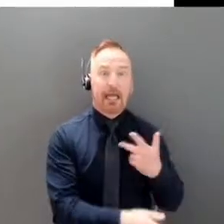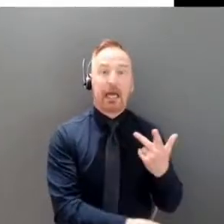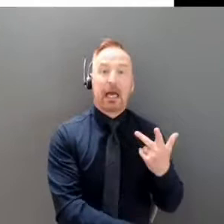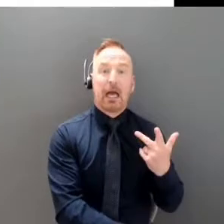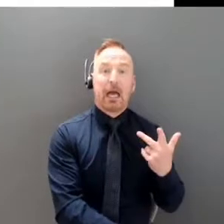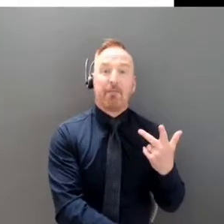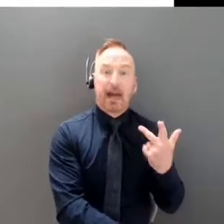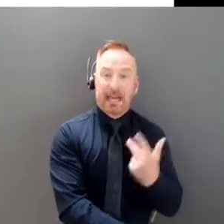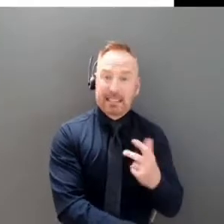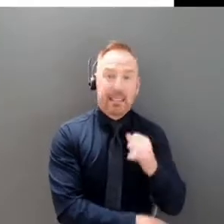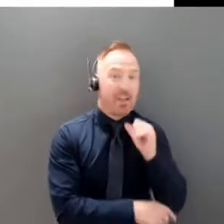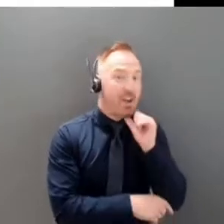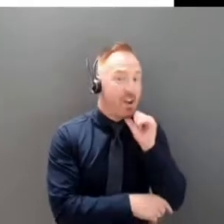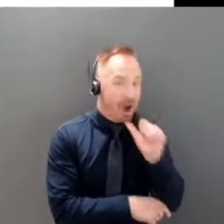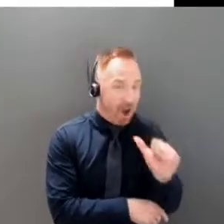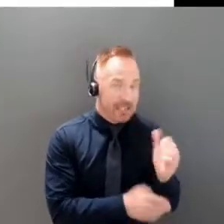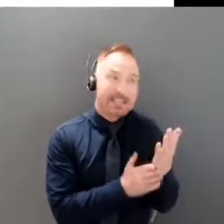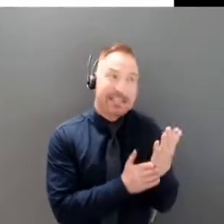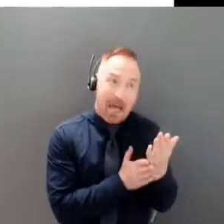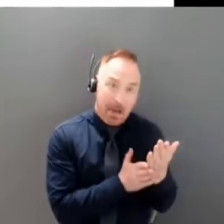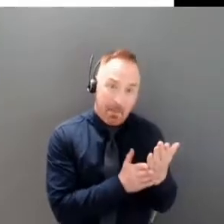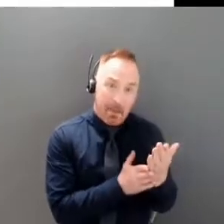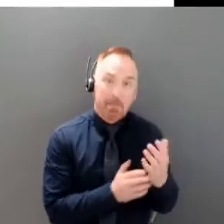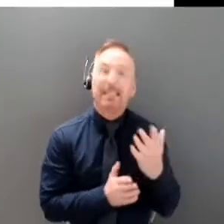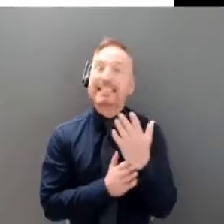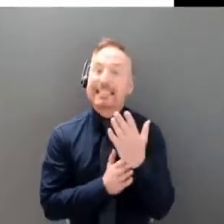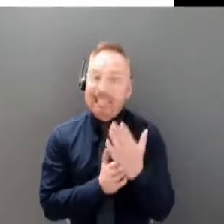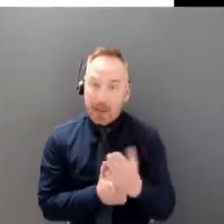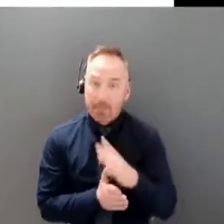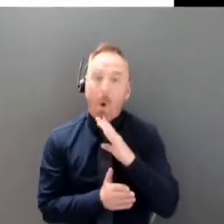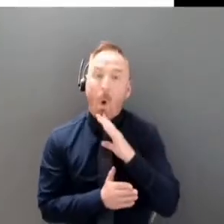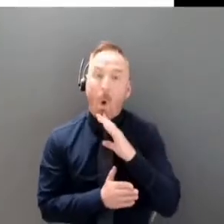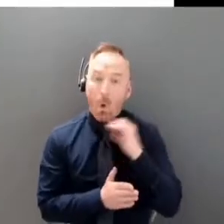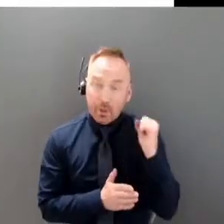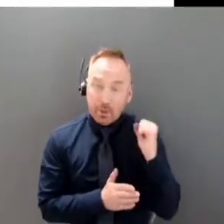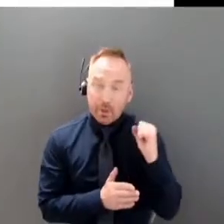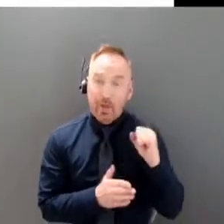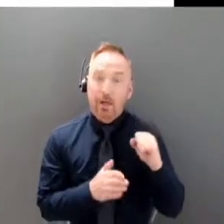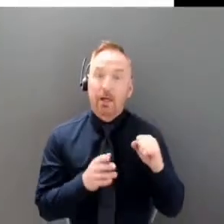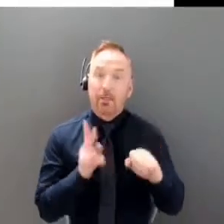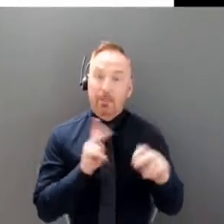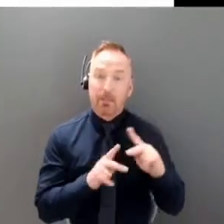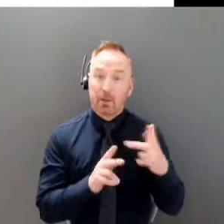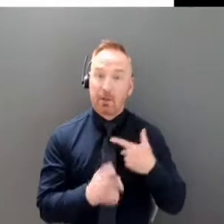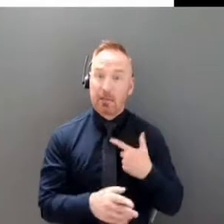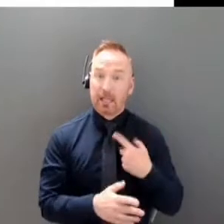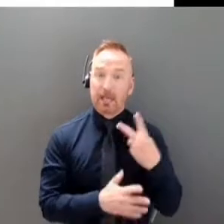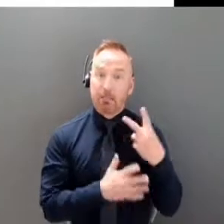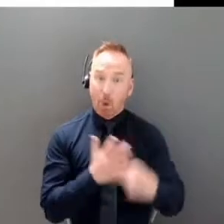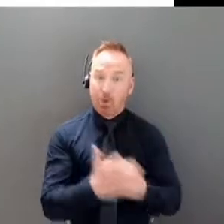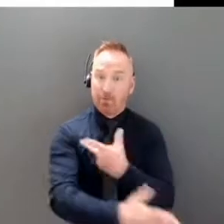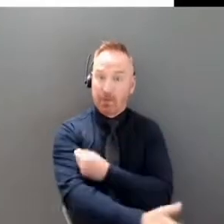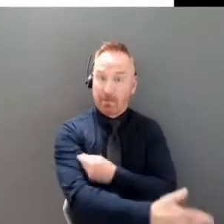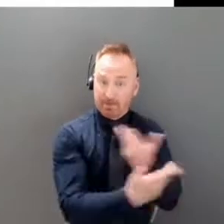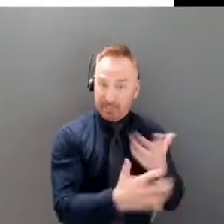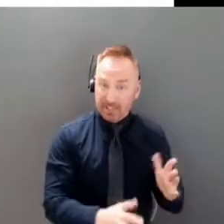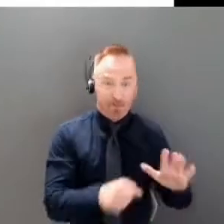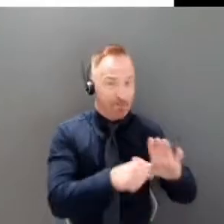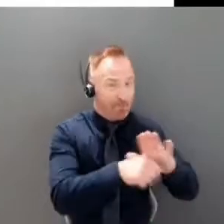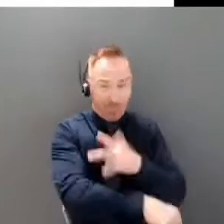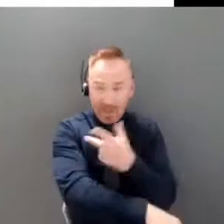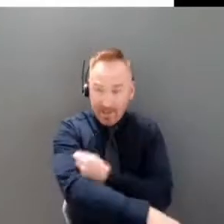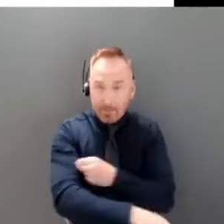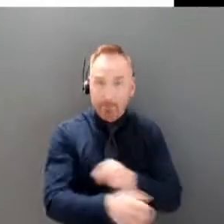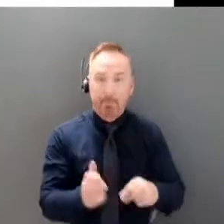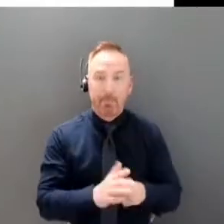older individuals fully vaccinated again in these high exposure scenarios where there's lots of virus around. We are seeing